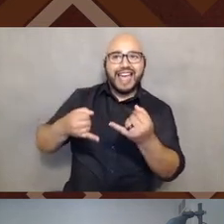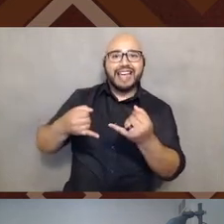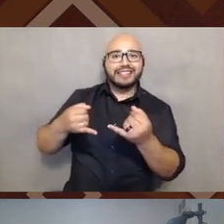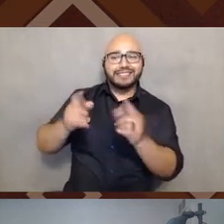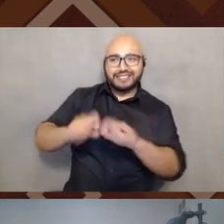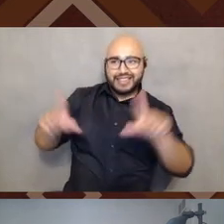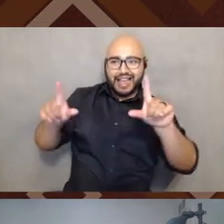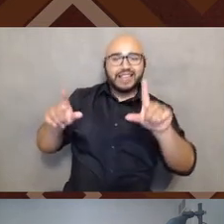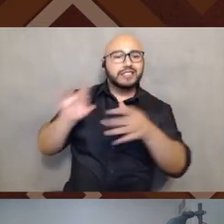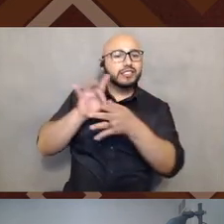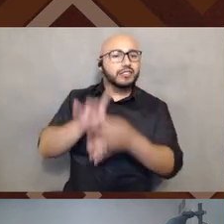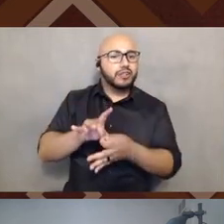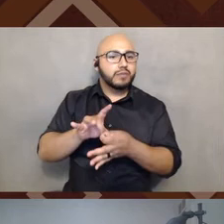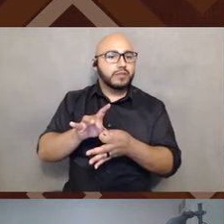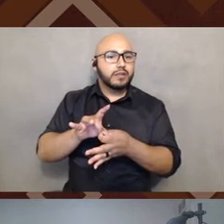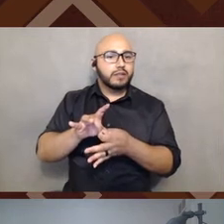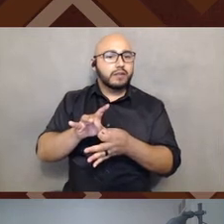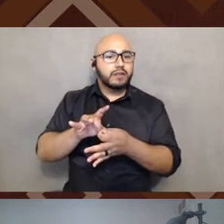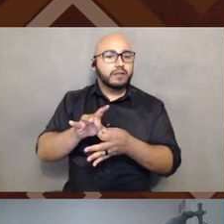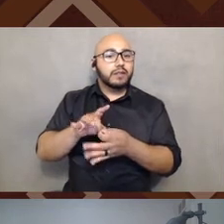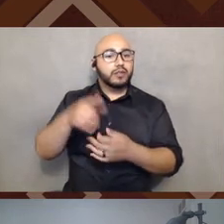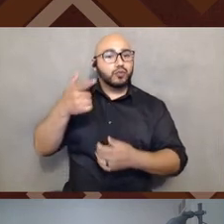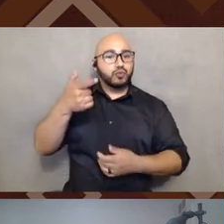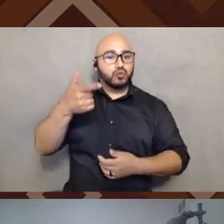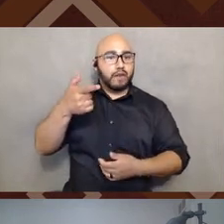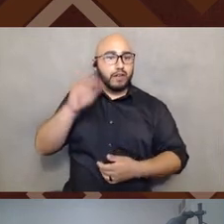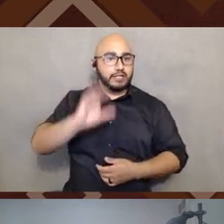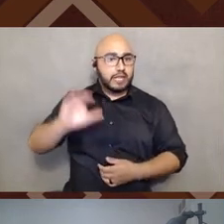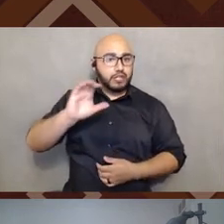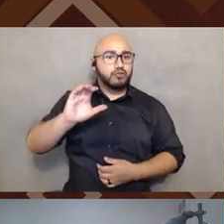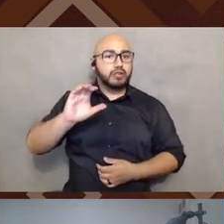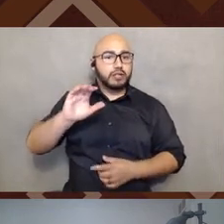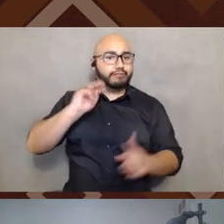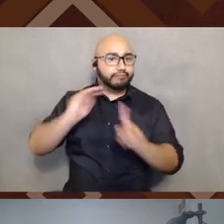slide, just in terms of the, you know, the, the 21st century piece of it.